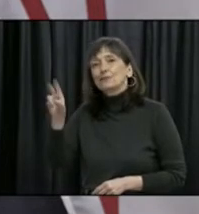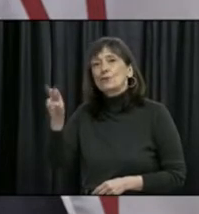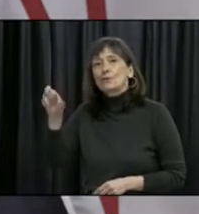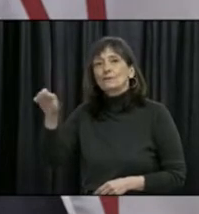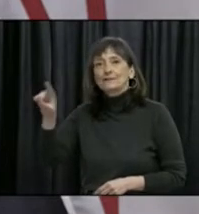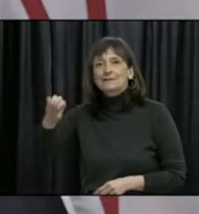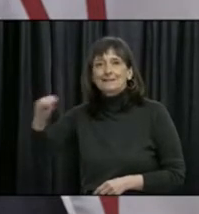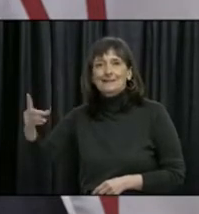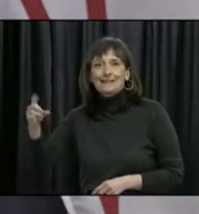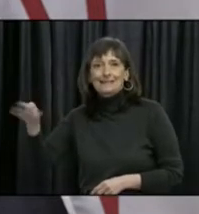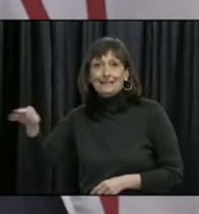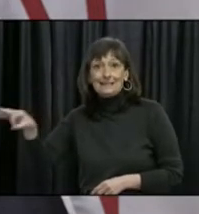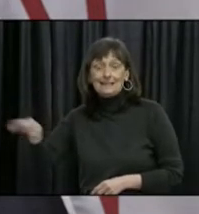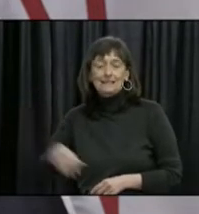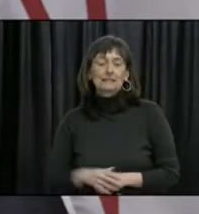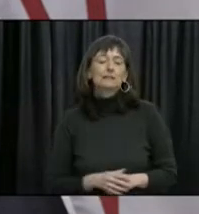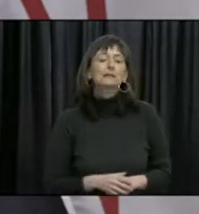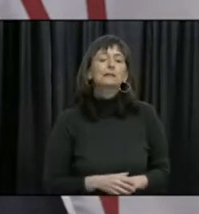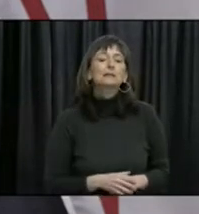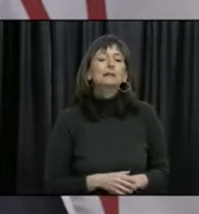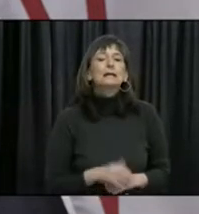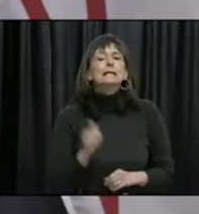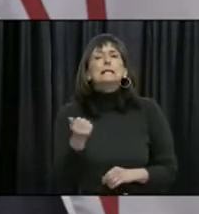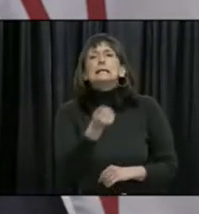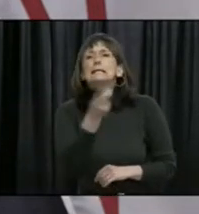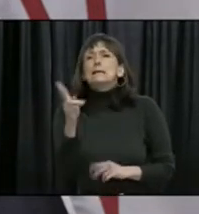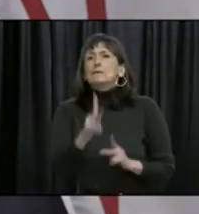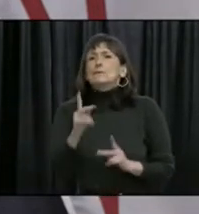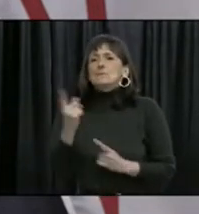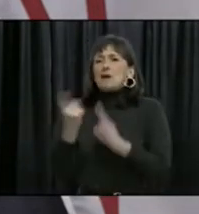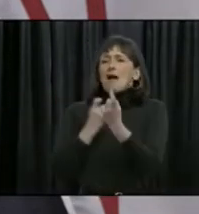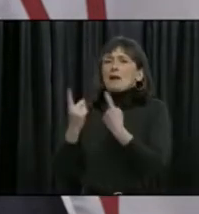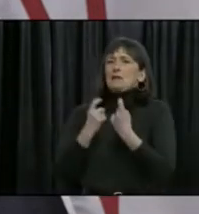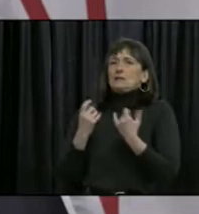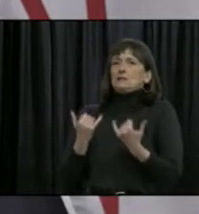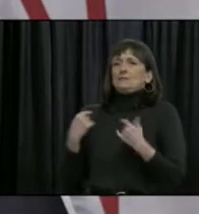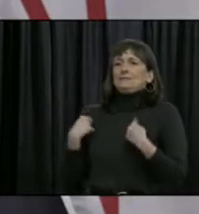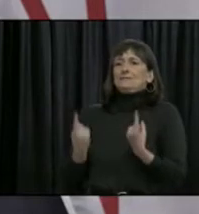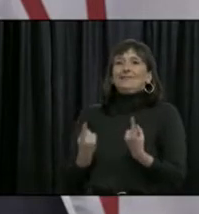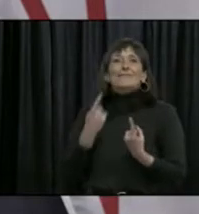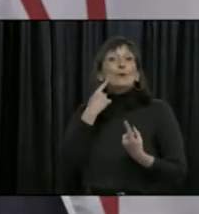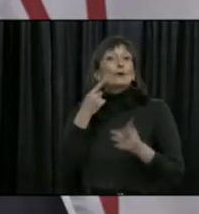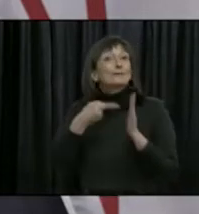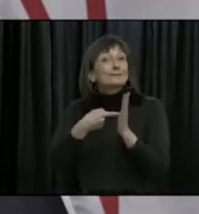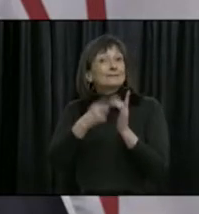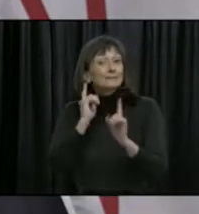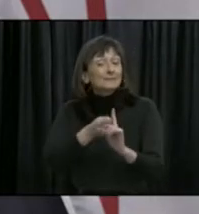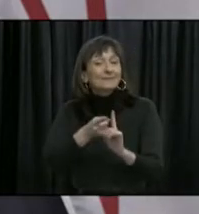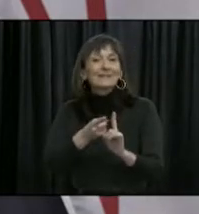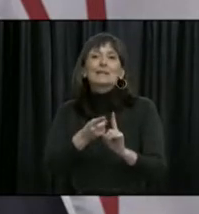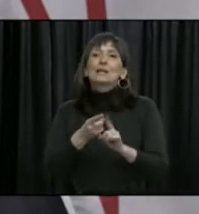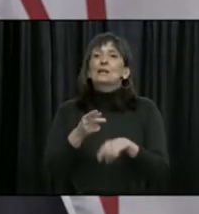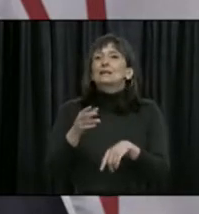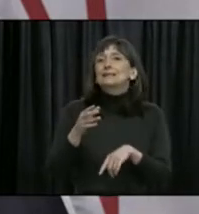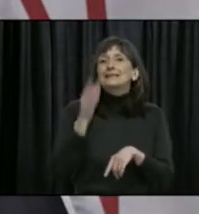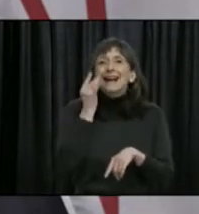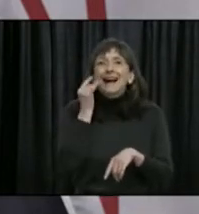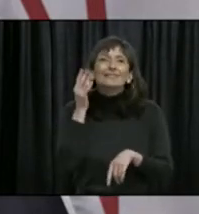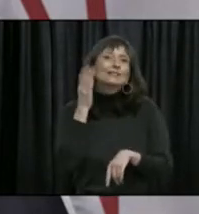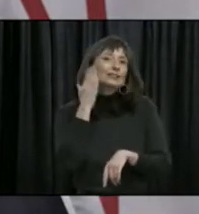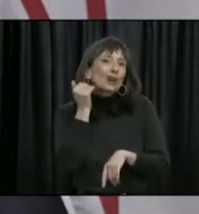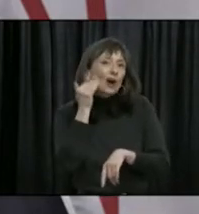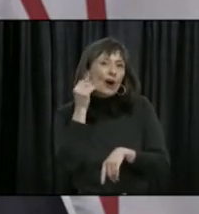I'd like to mention today that we've received several inquiries seeking guidance and permissions related to pet grooming. And while the science on disease